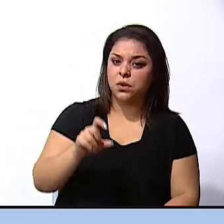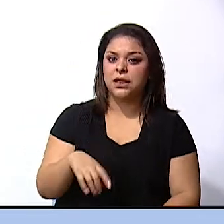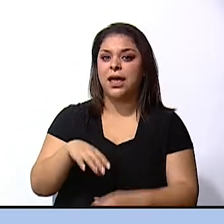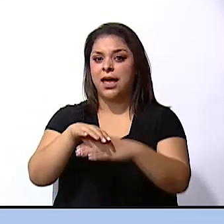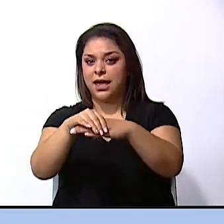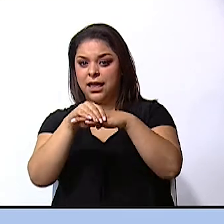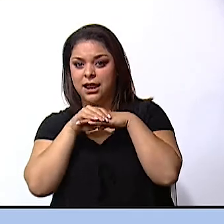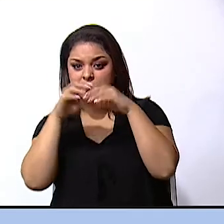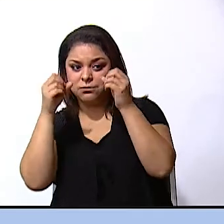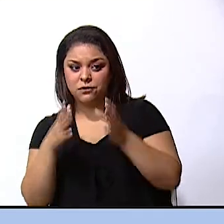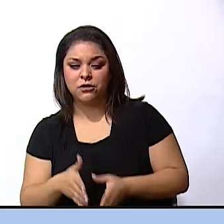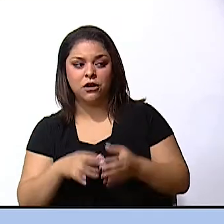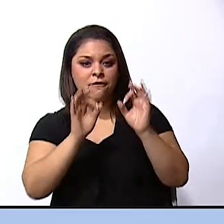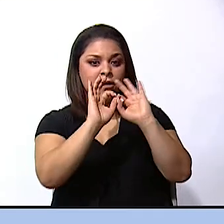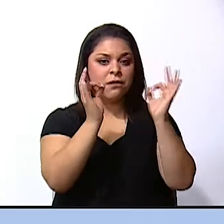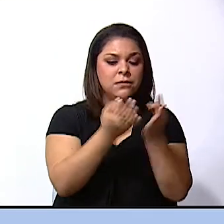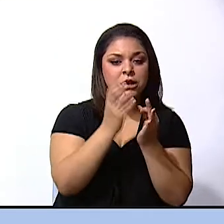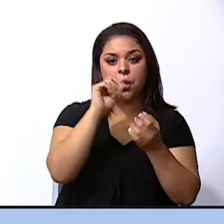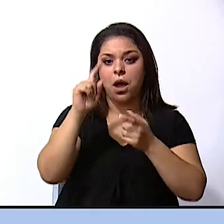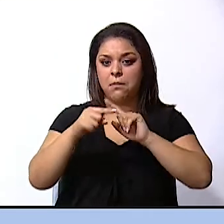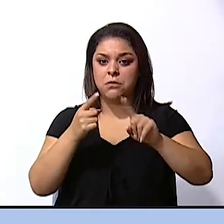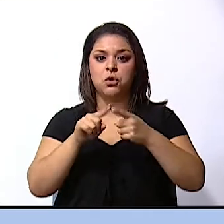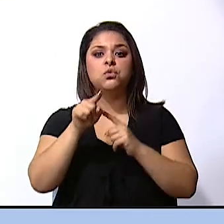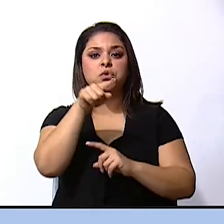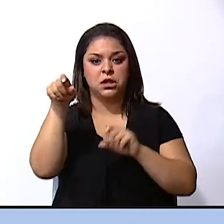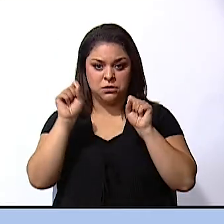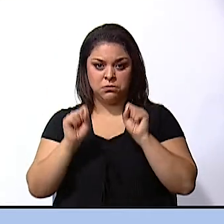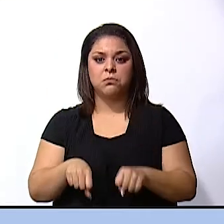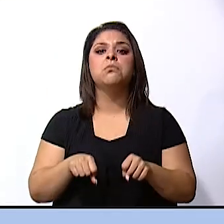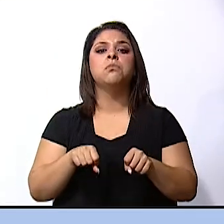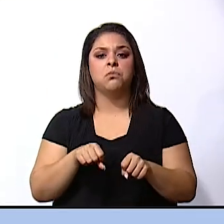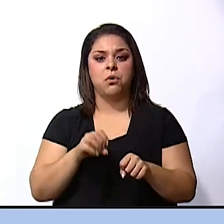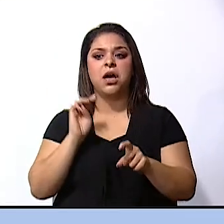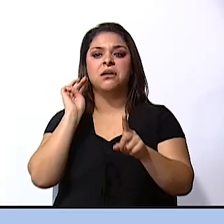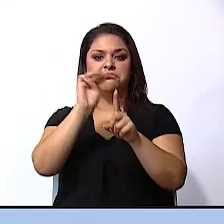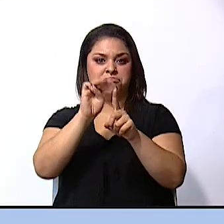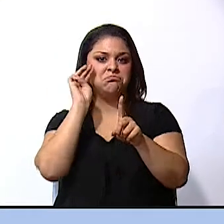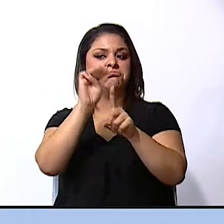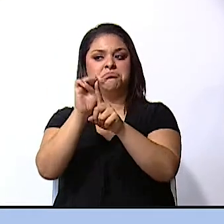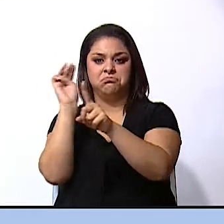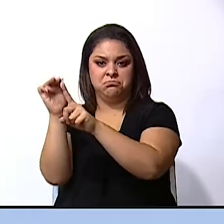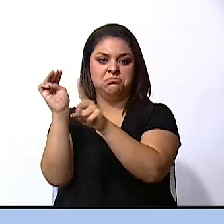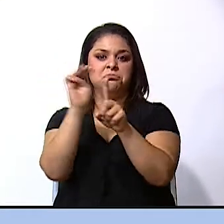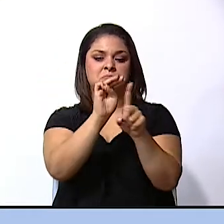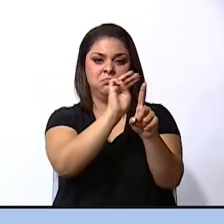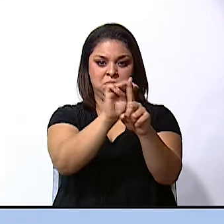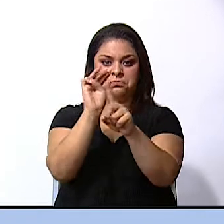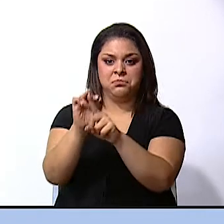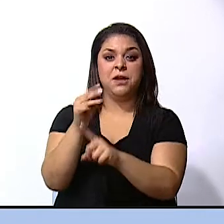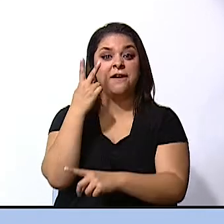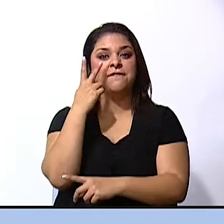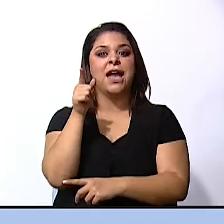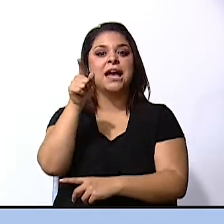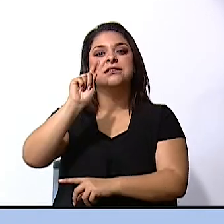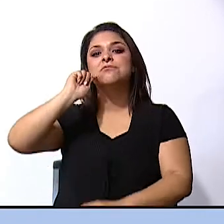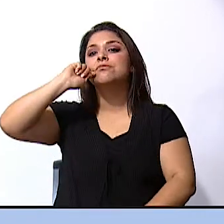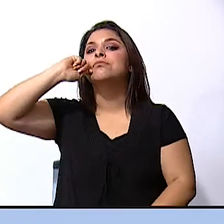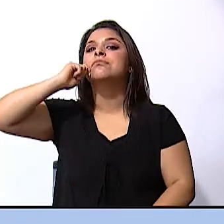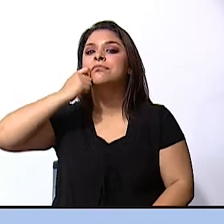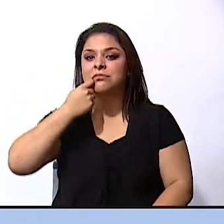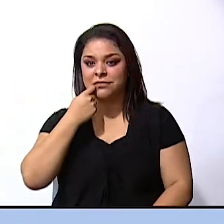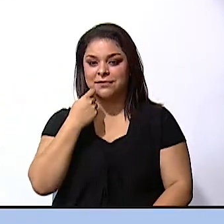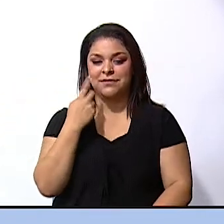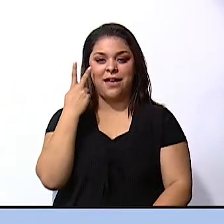family and your friends you can even send text messages let's see oh